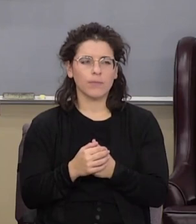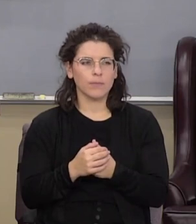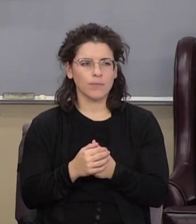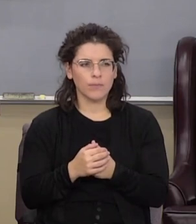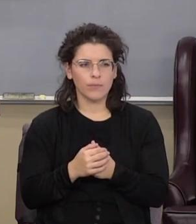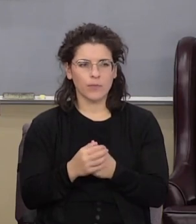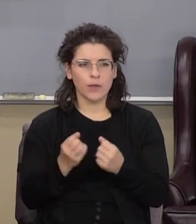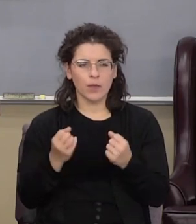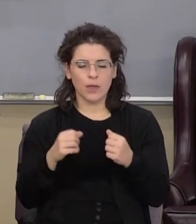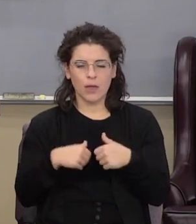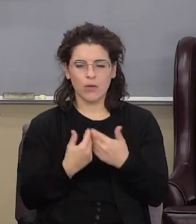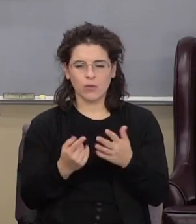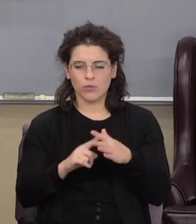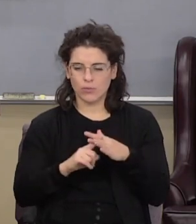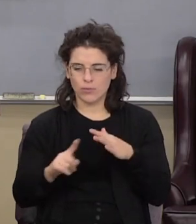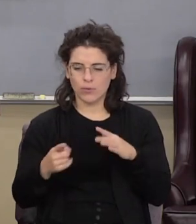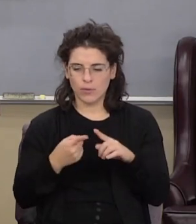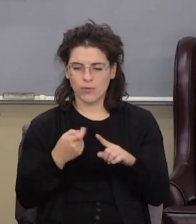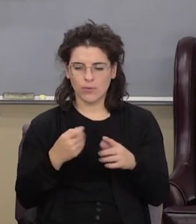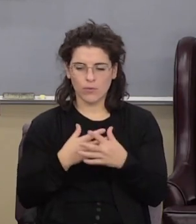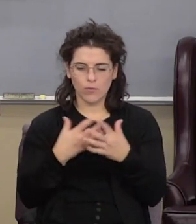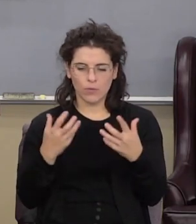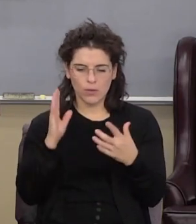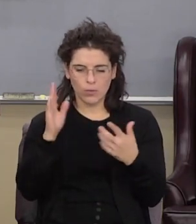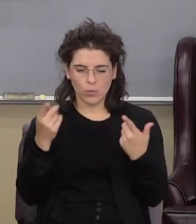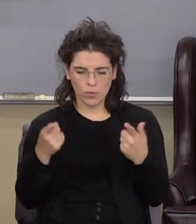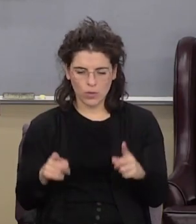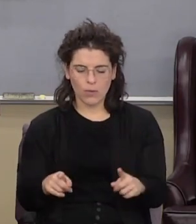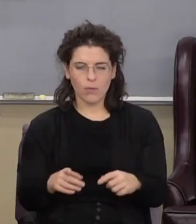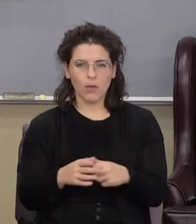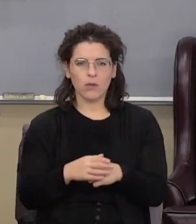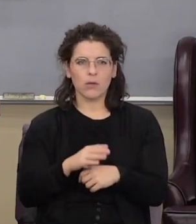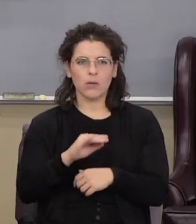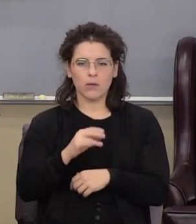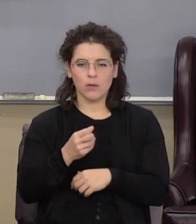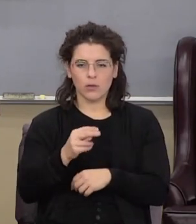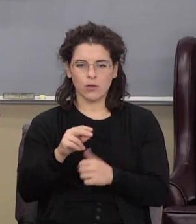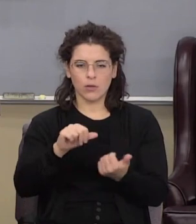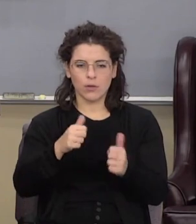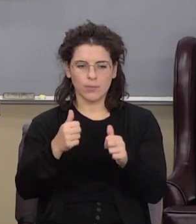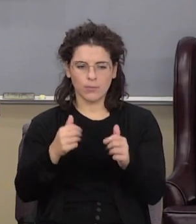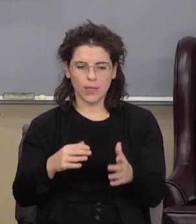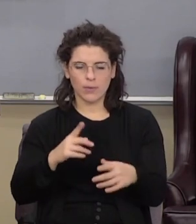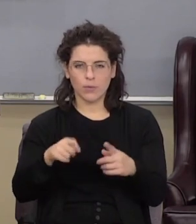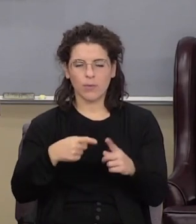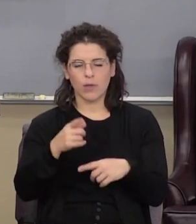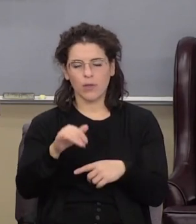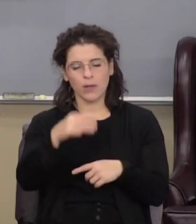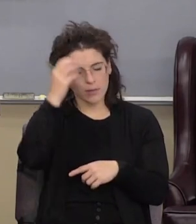well how did you flee from the wrath to come that's what John's baptism was about